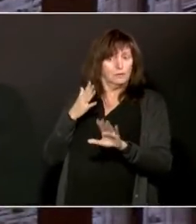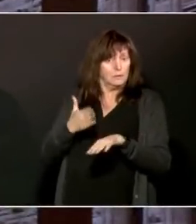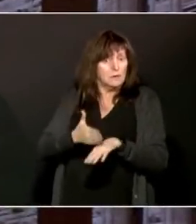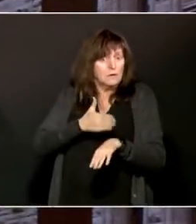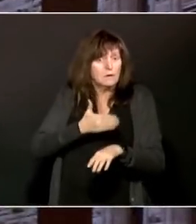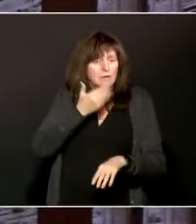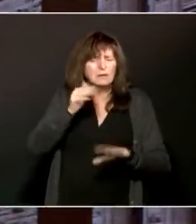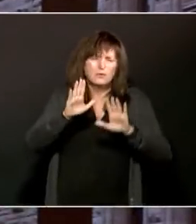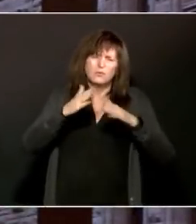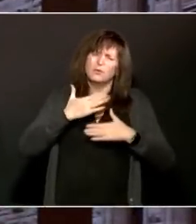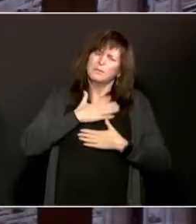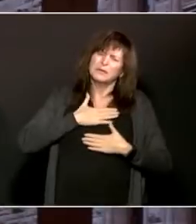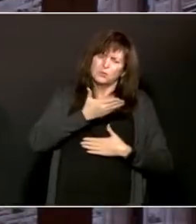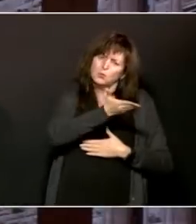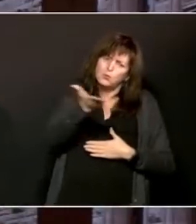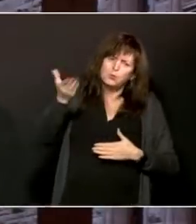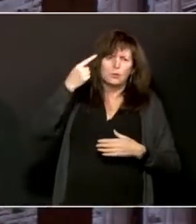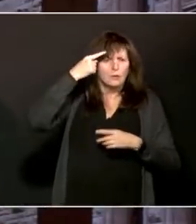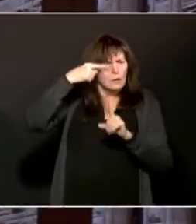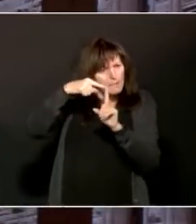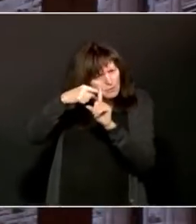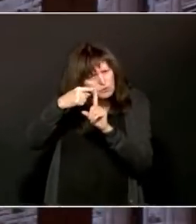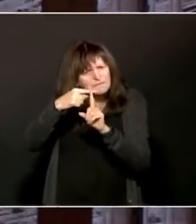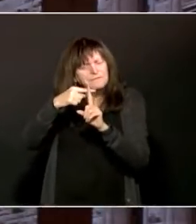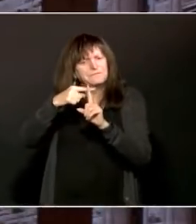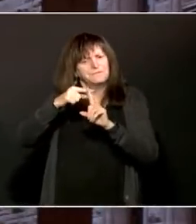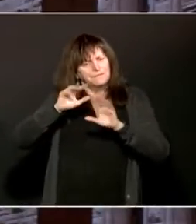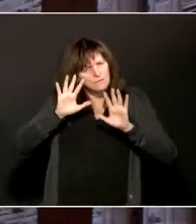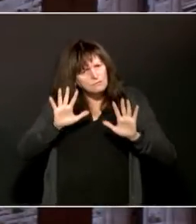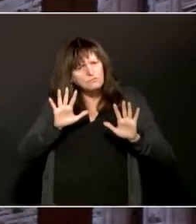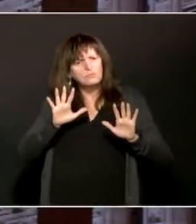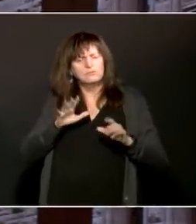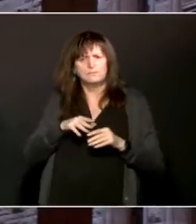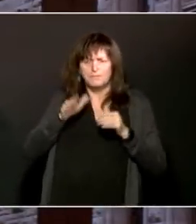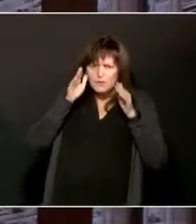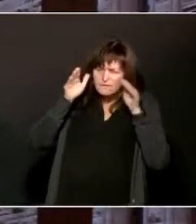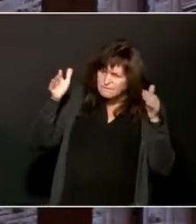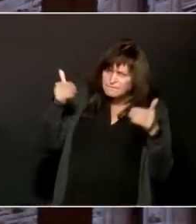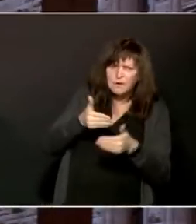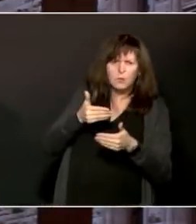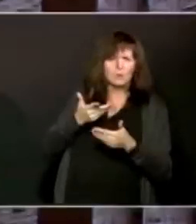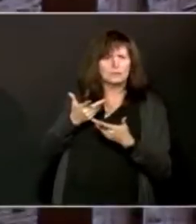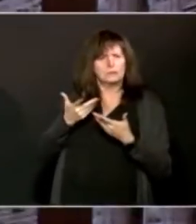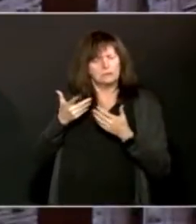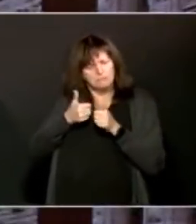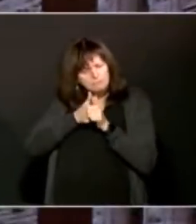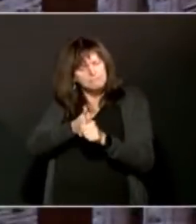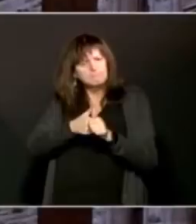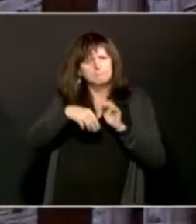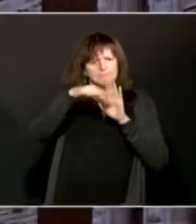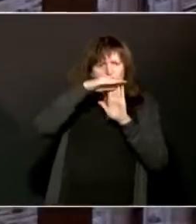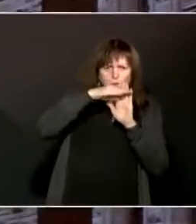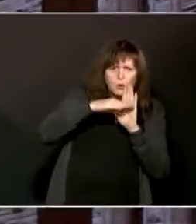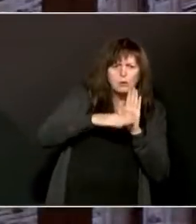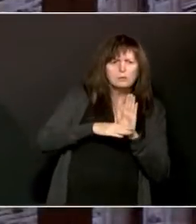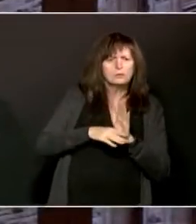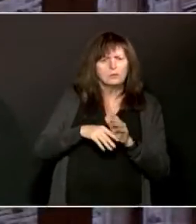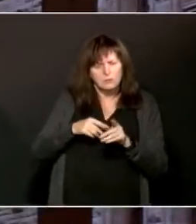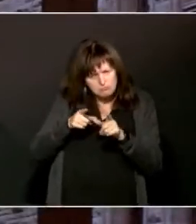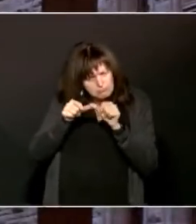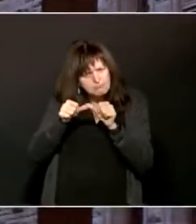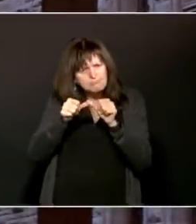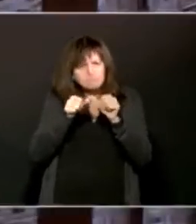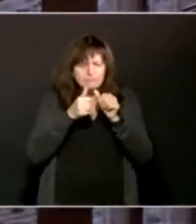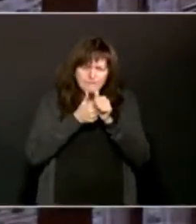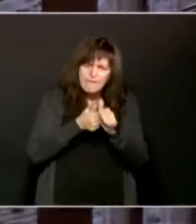stay focused, stay stringent on your adherence to the measures, because we still have to beat these variants down and get